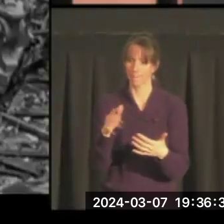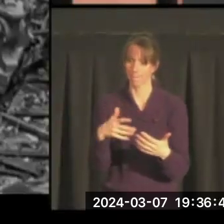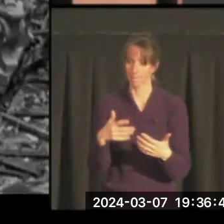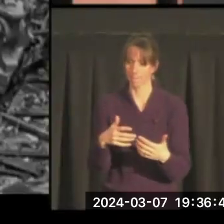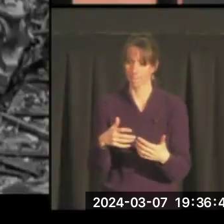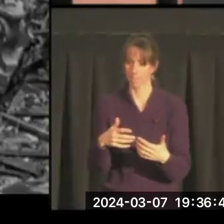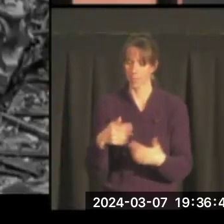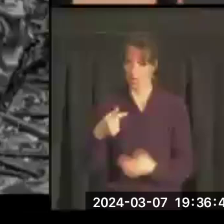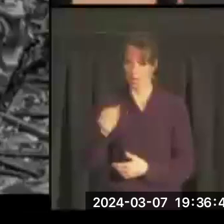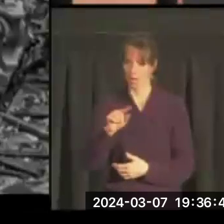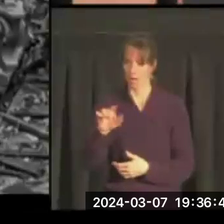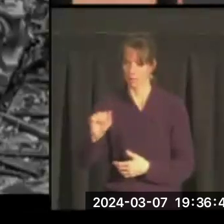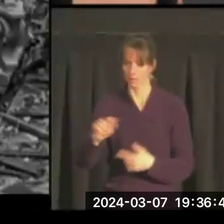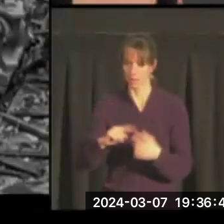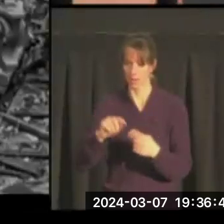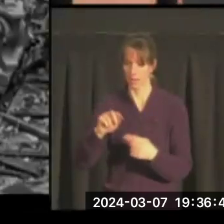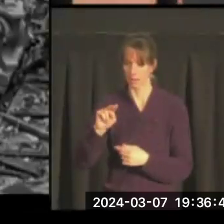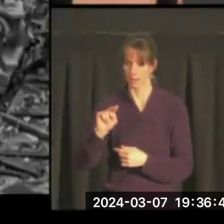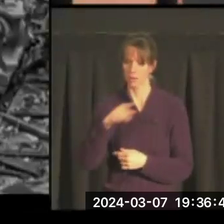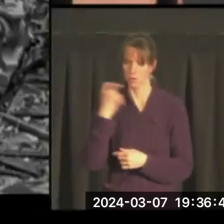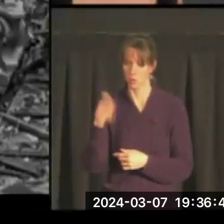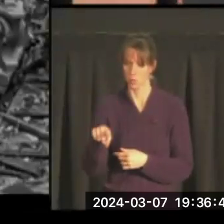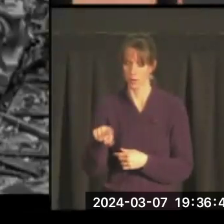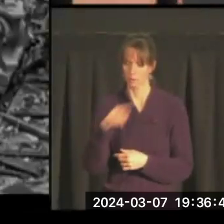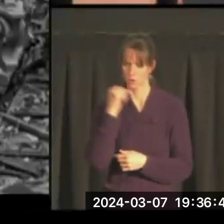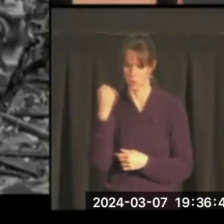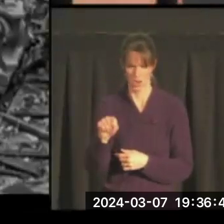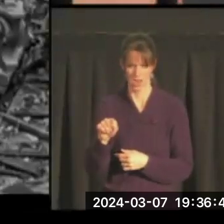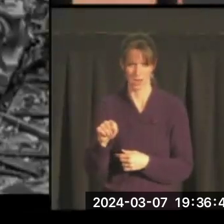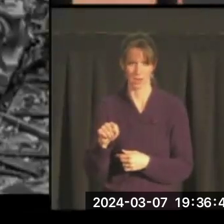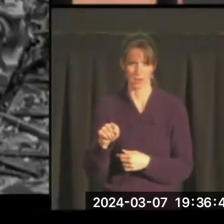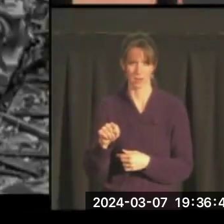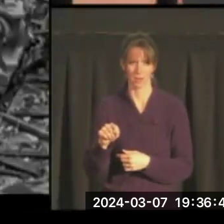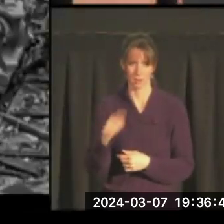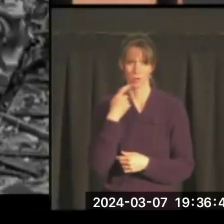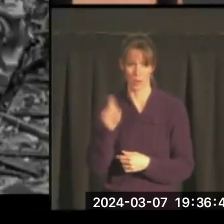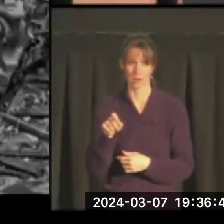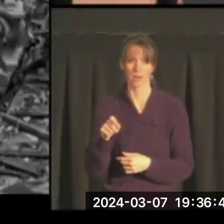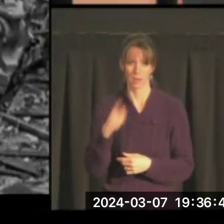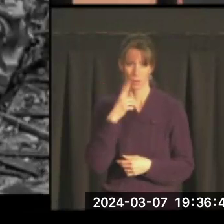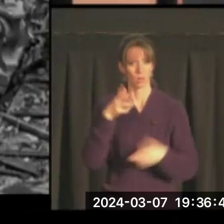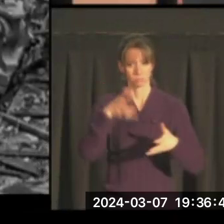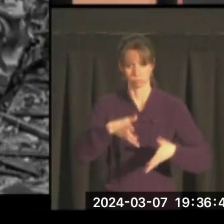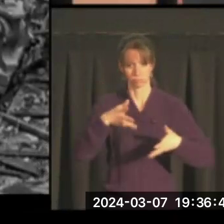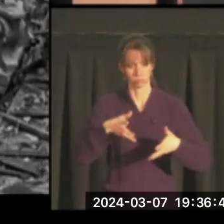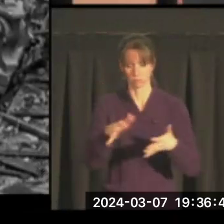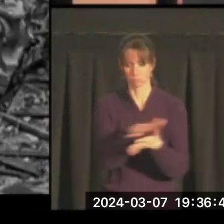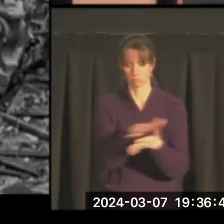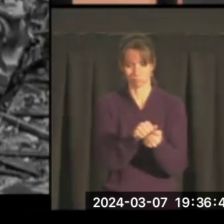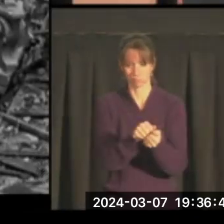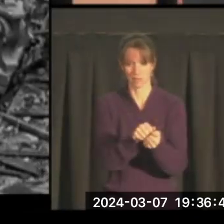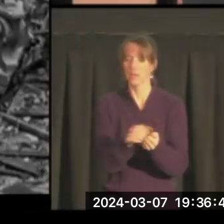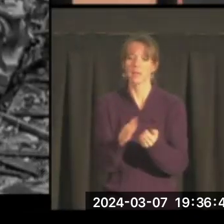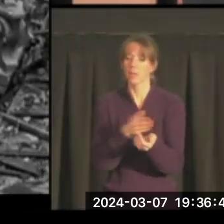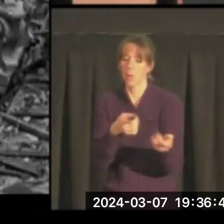Gaza and Ukraine are going to leave years and years of rubble, no matter what the